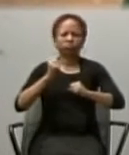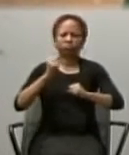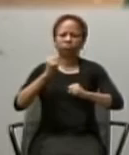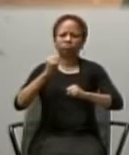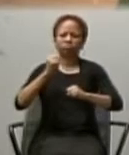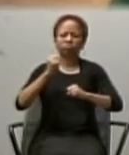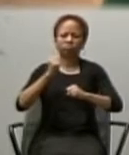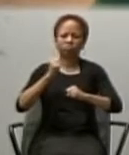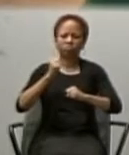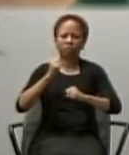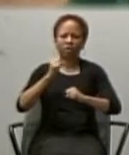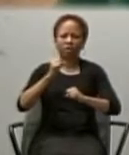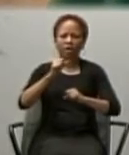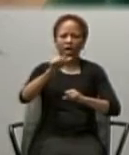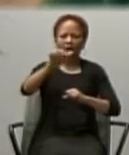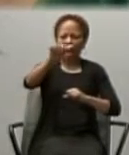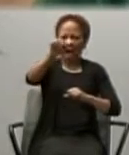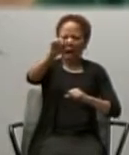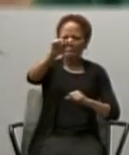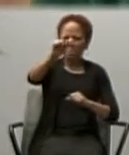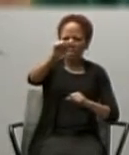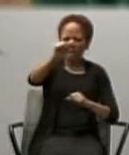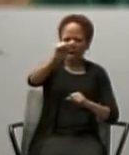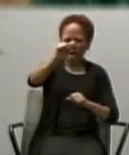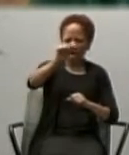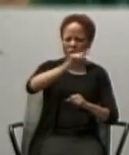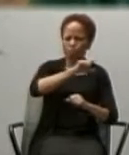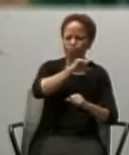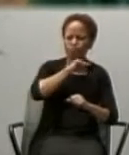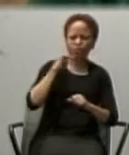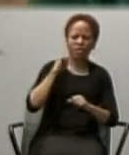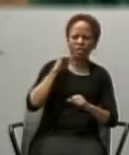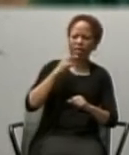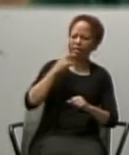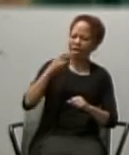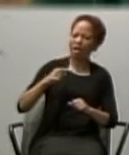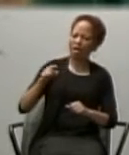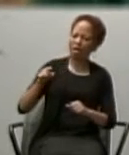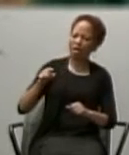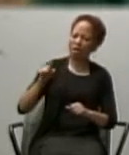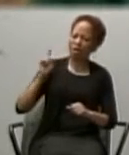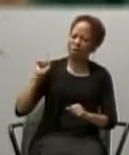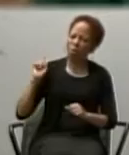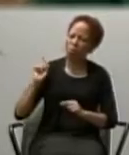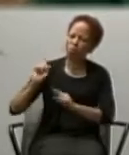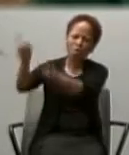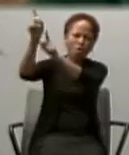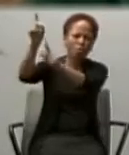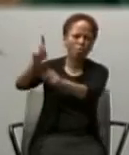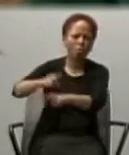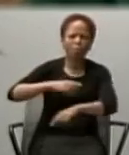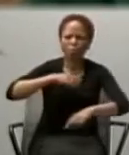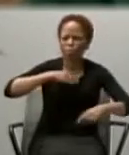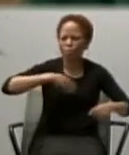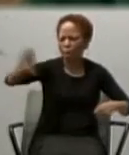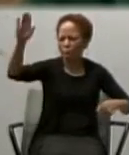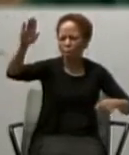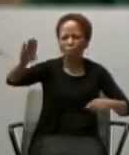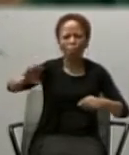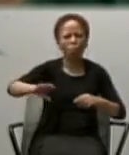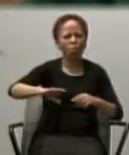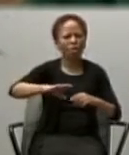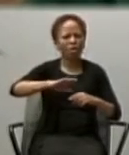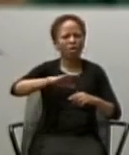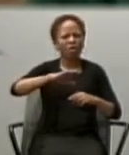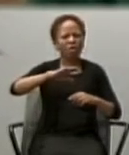Amaziah, the priest of Bethel, says to Amos, go away, Seir, get back to the land of